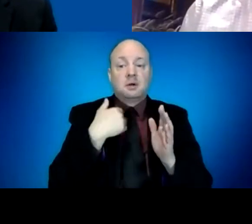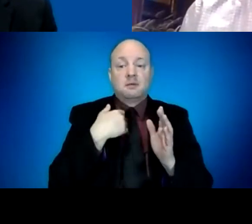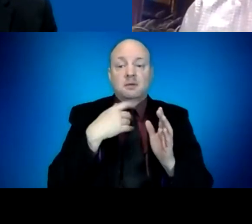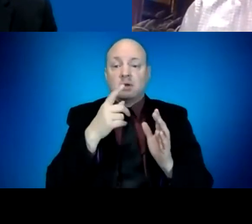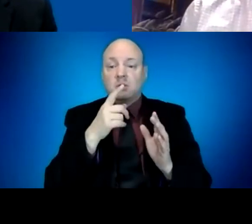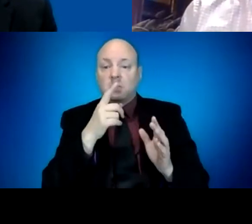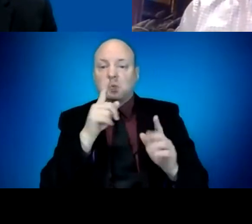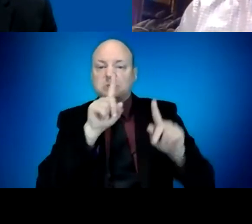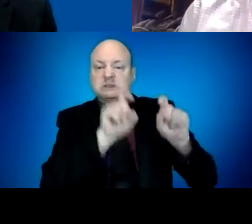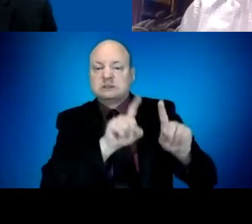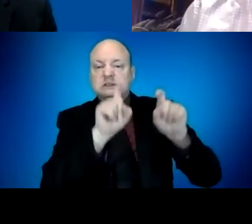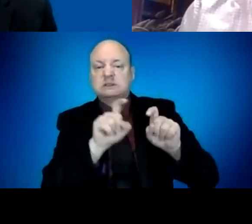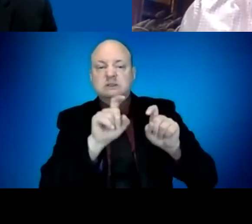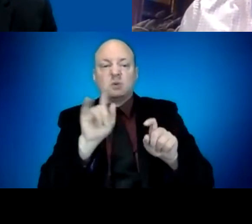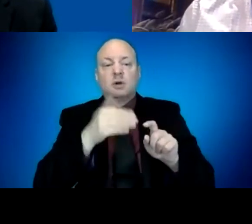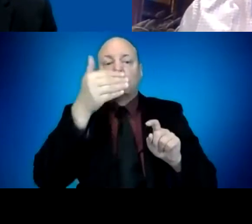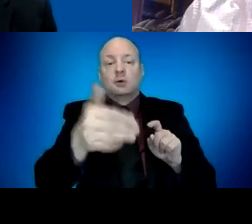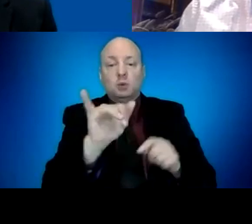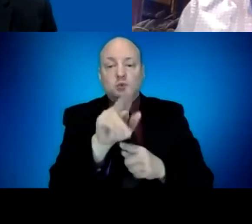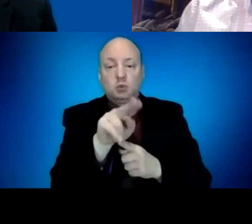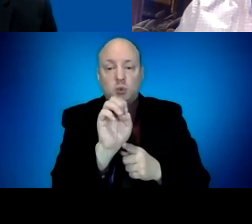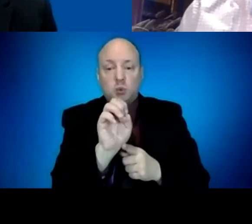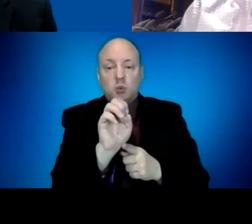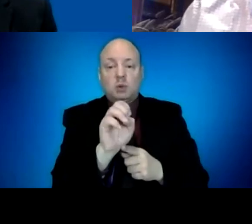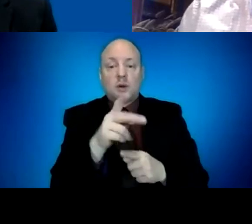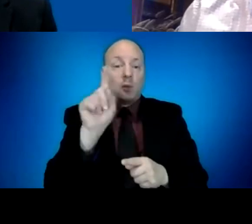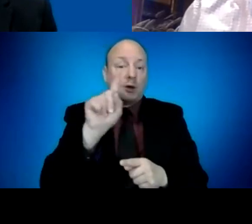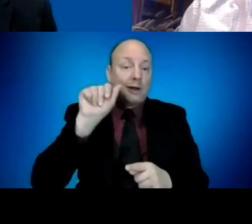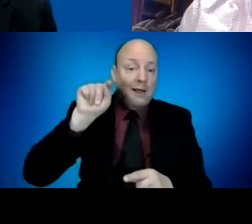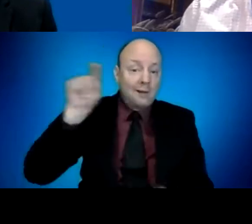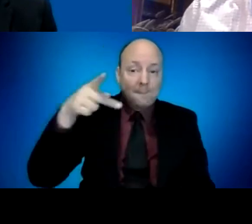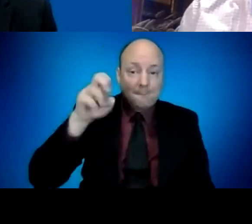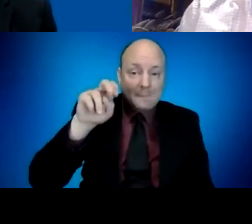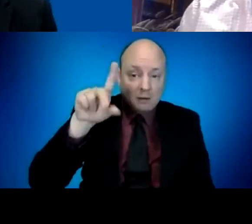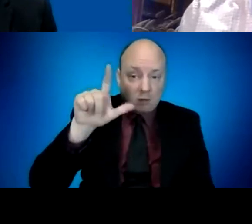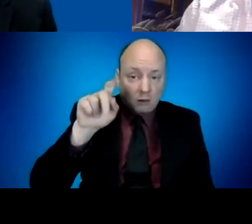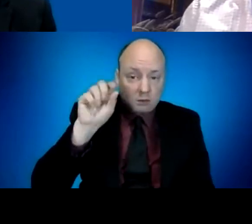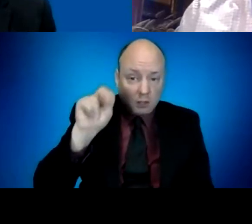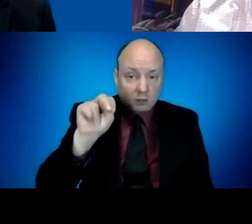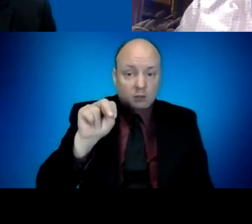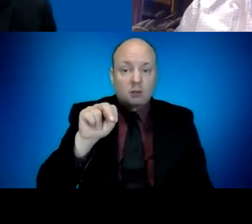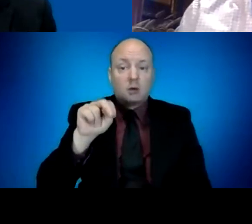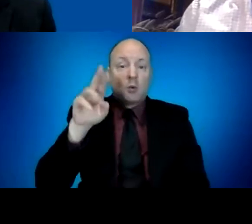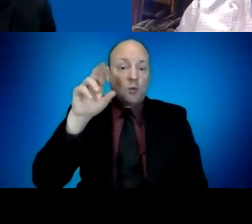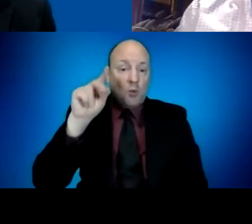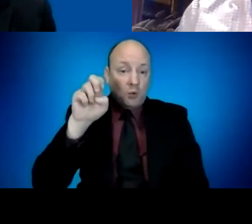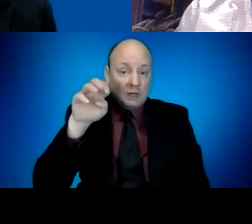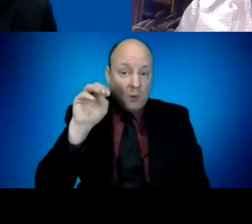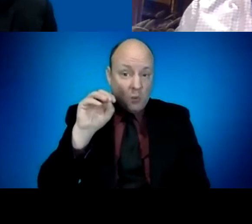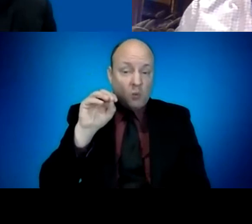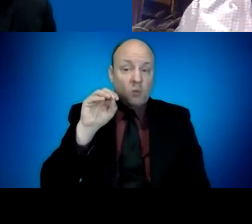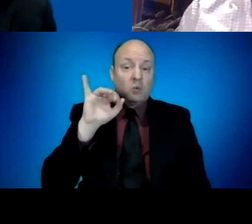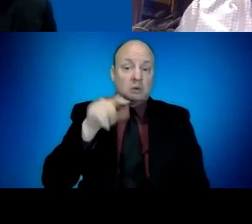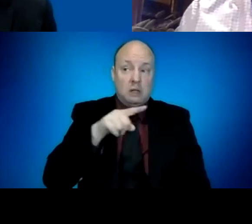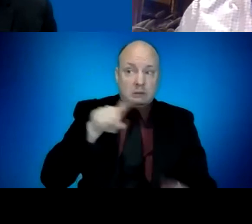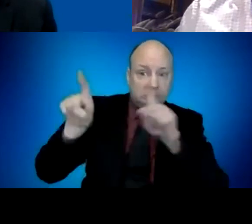September. These are very, very large events. What is the likelihood that they're going to be able to occur